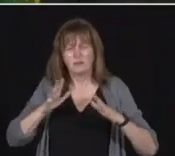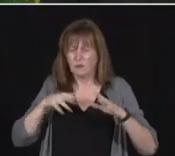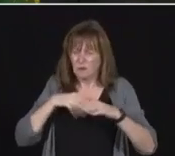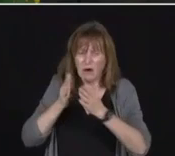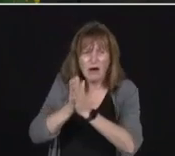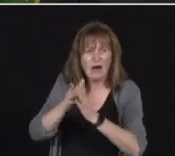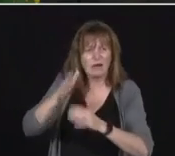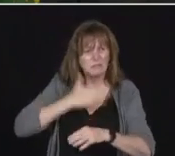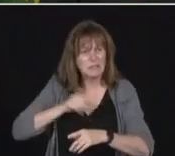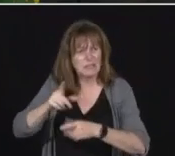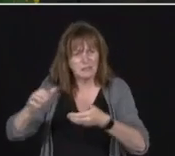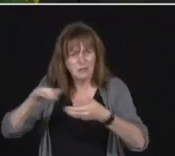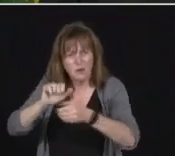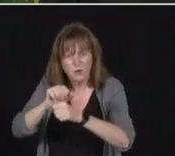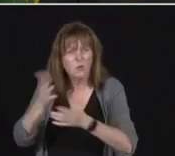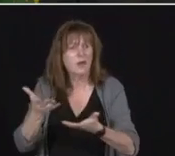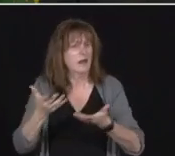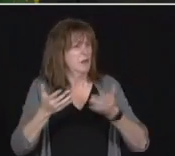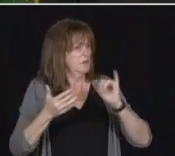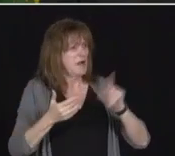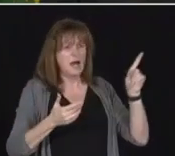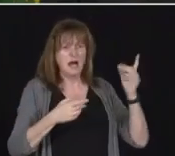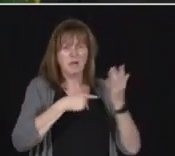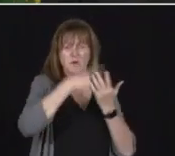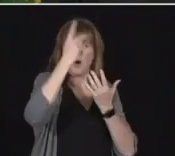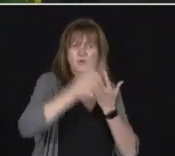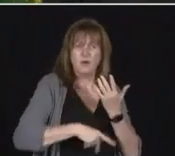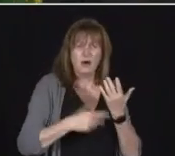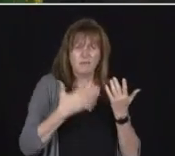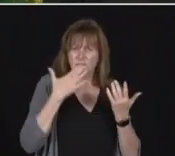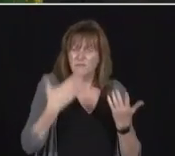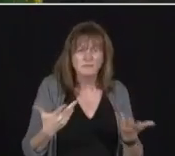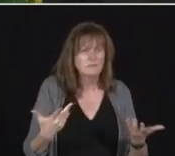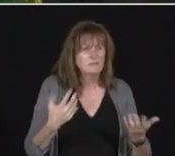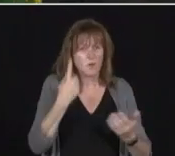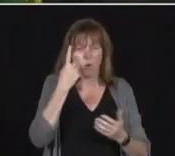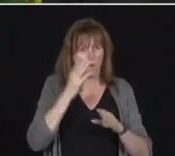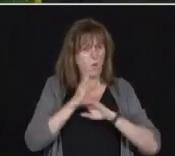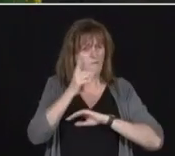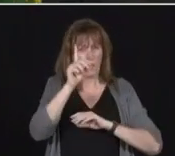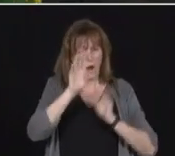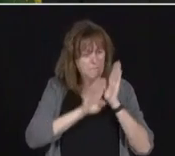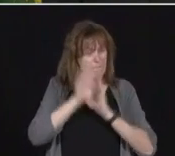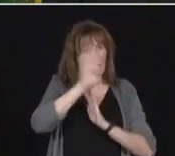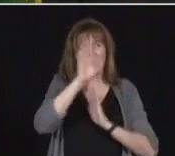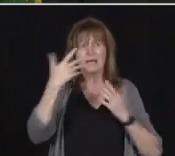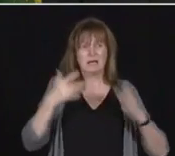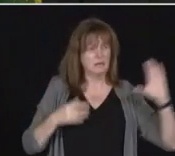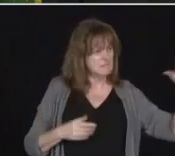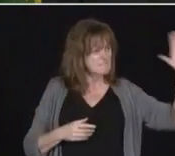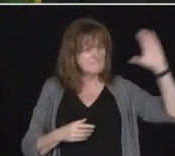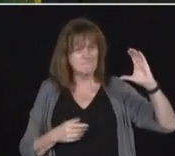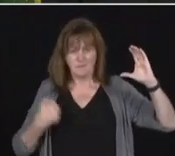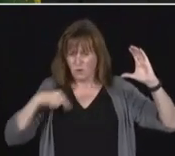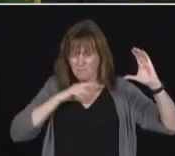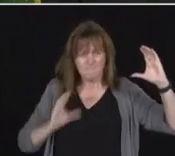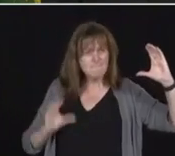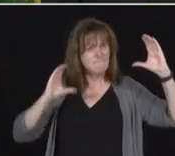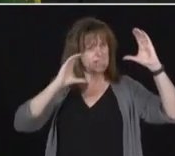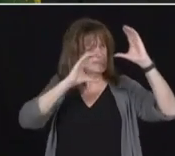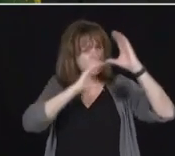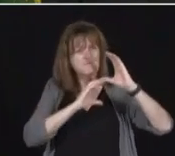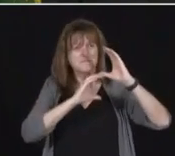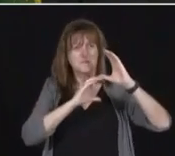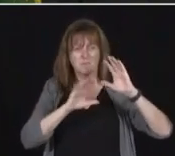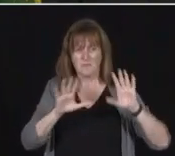over, along with the federal government, put over a billion dollars to help them out. And we would take 50% of that